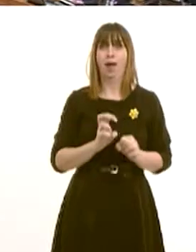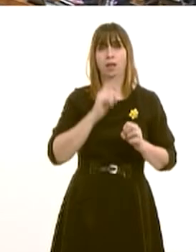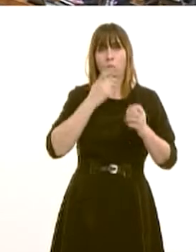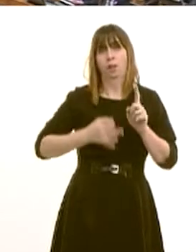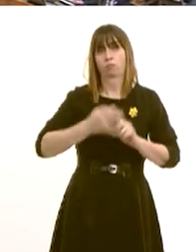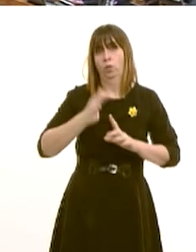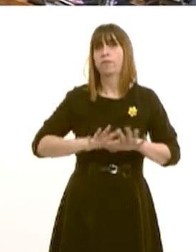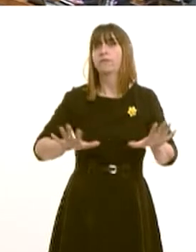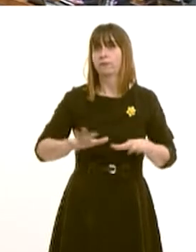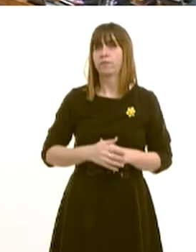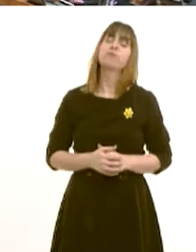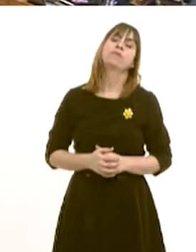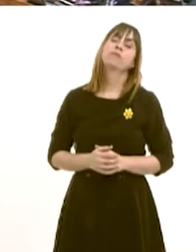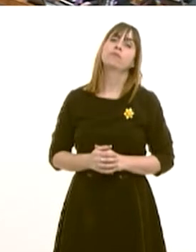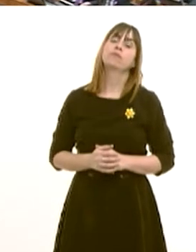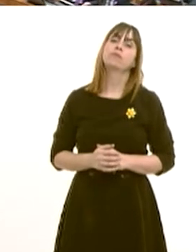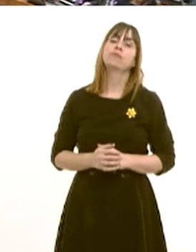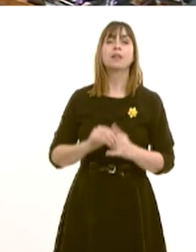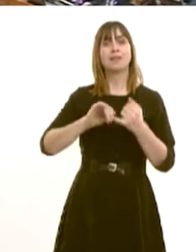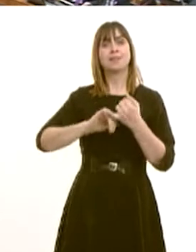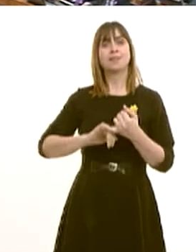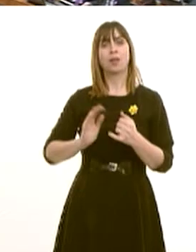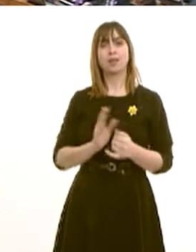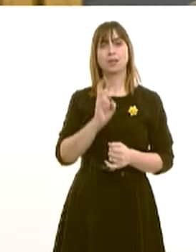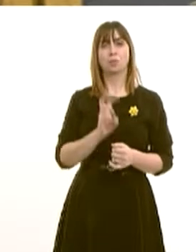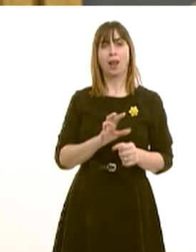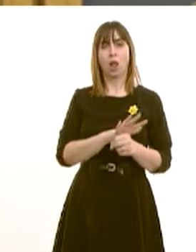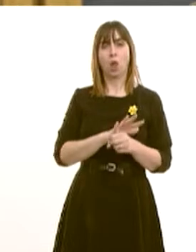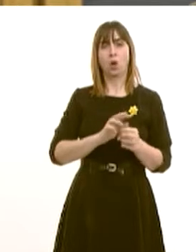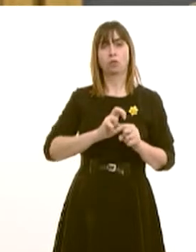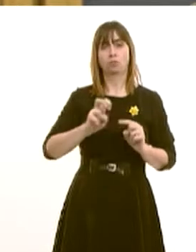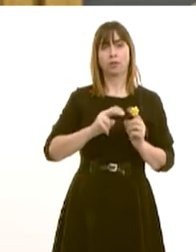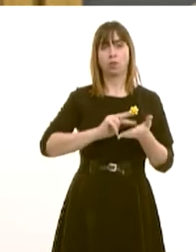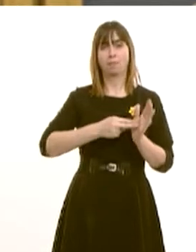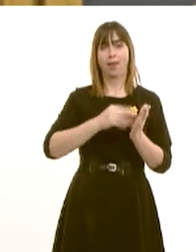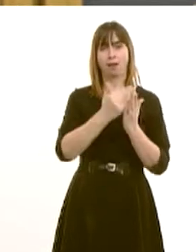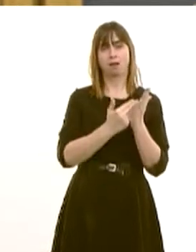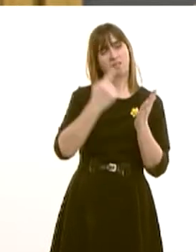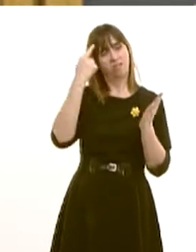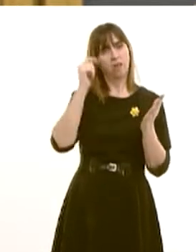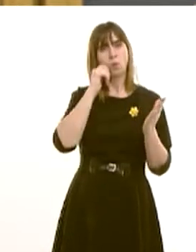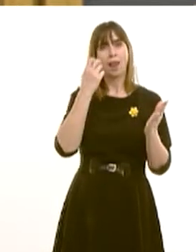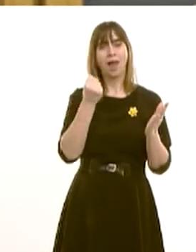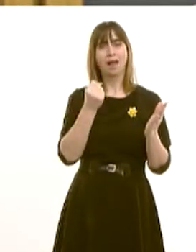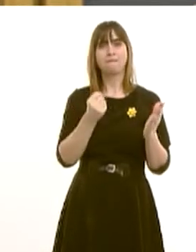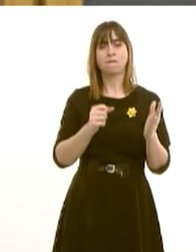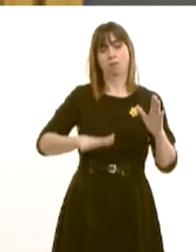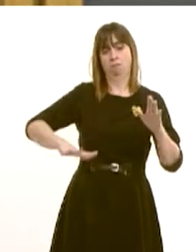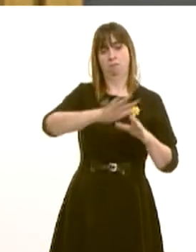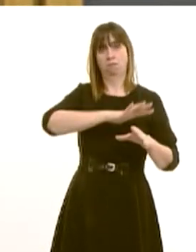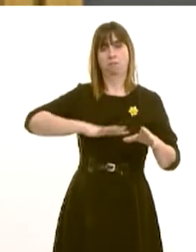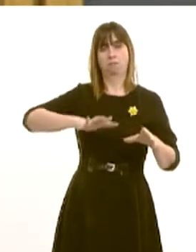First, Mr. The South East Wales local transport plan forecasts a 20% increase